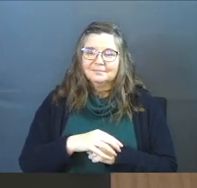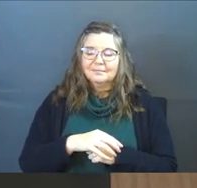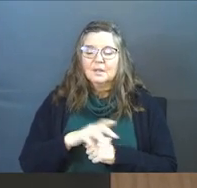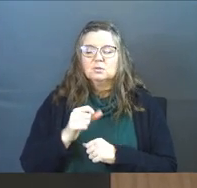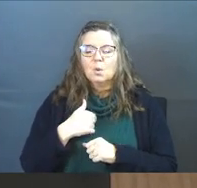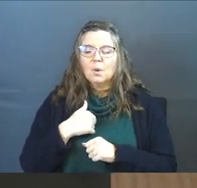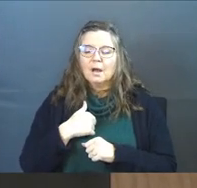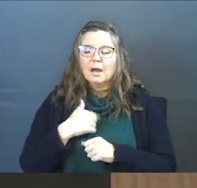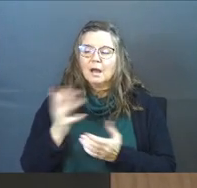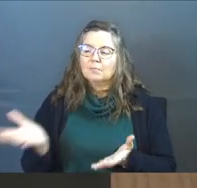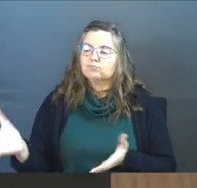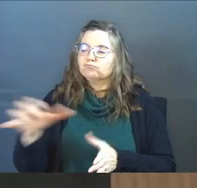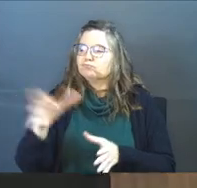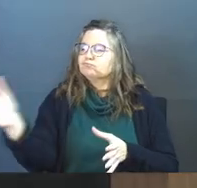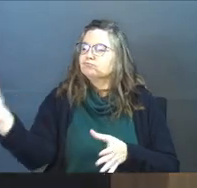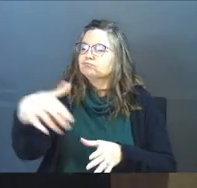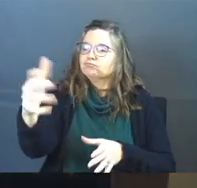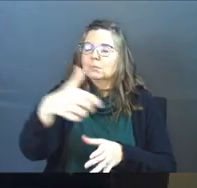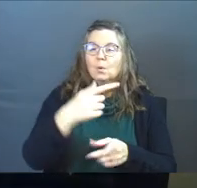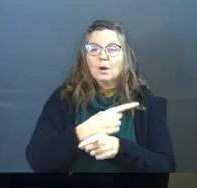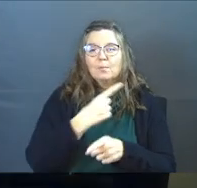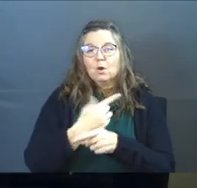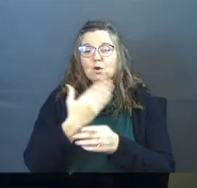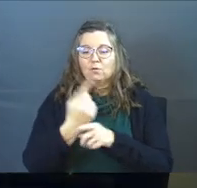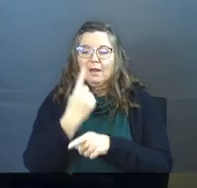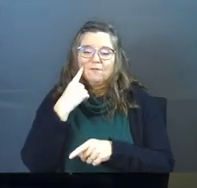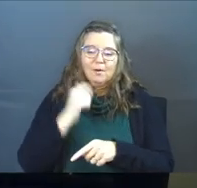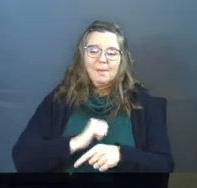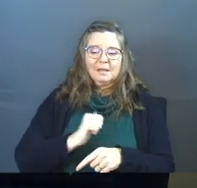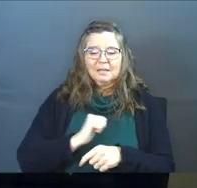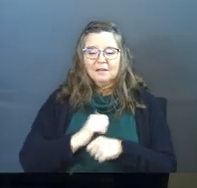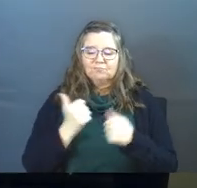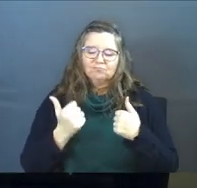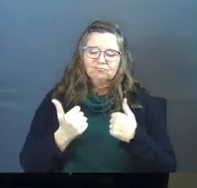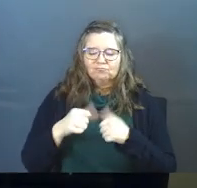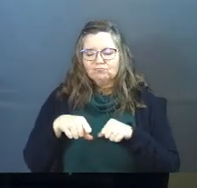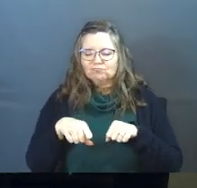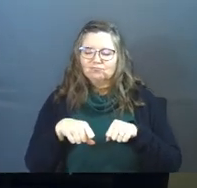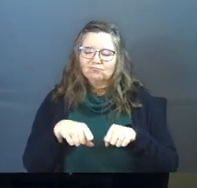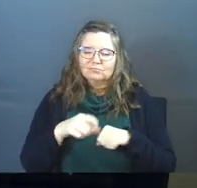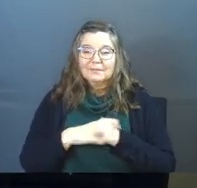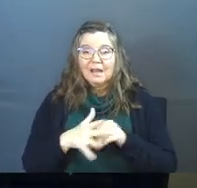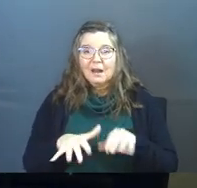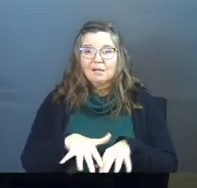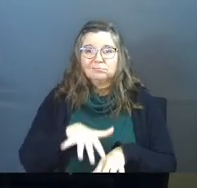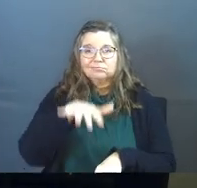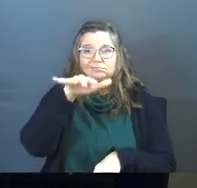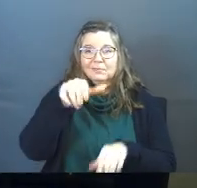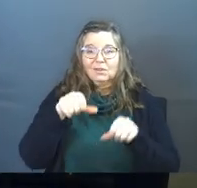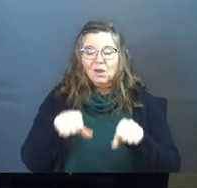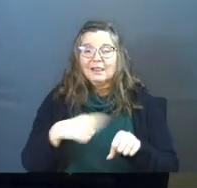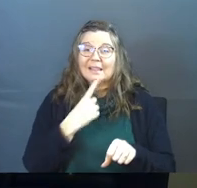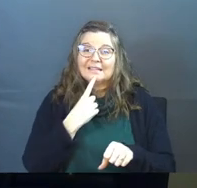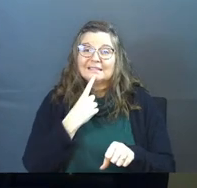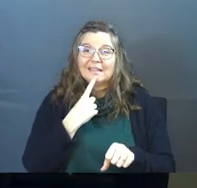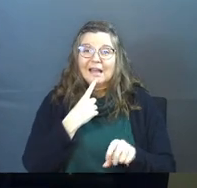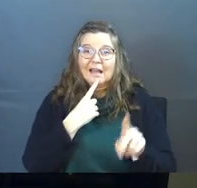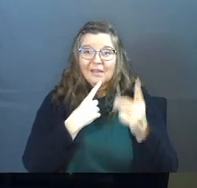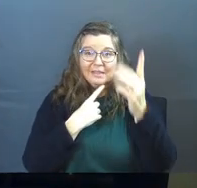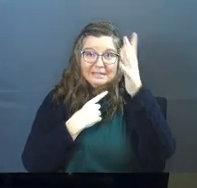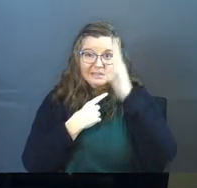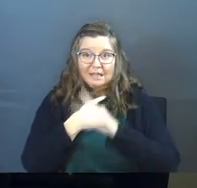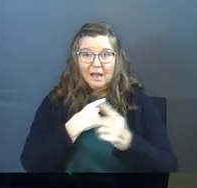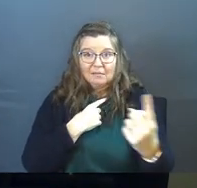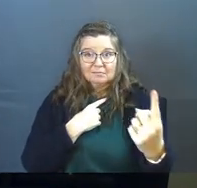And so I'm doing what's appropriate and good and right for myself. And I'm filling up this cart. And let's say this guy